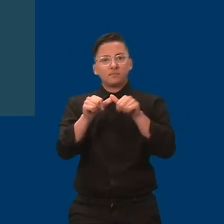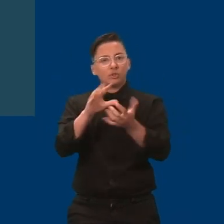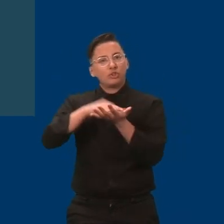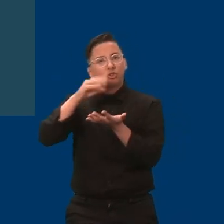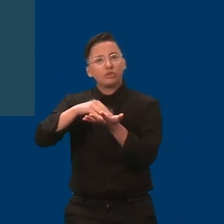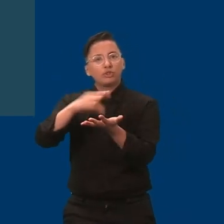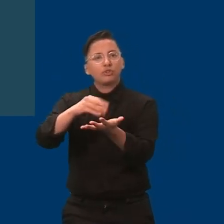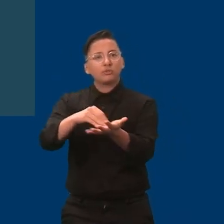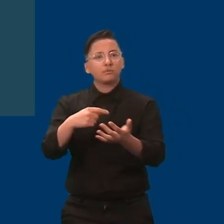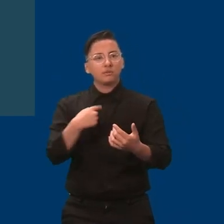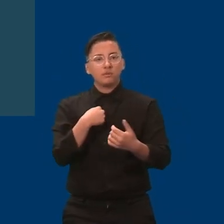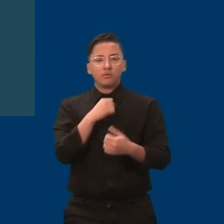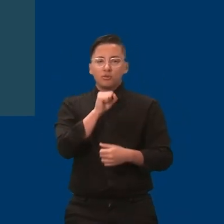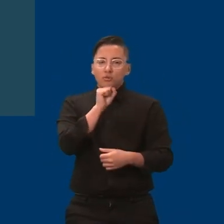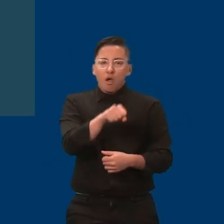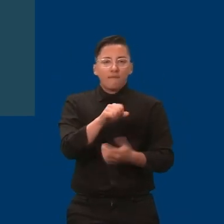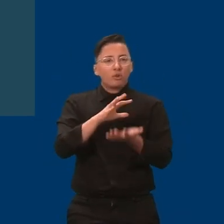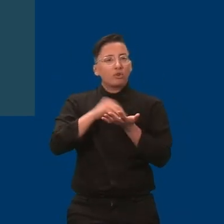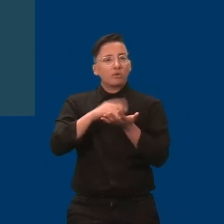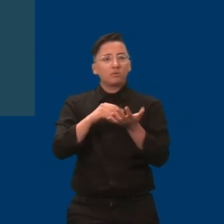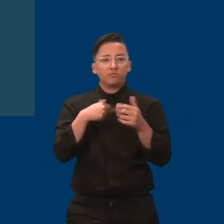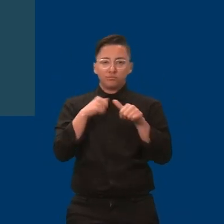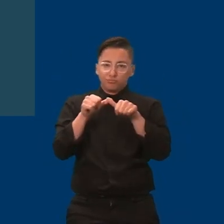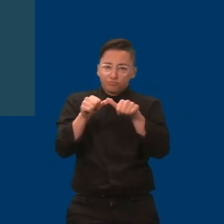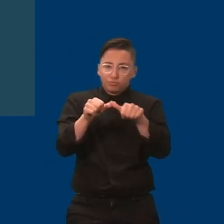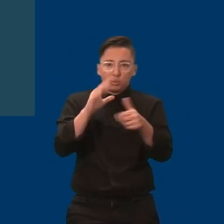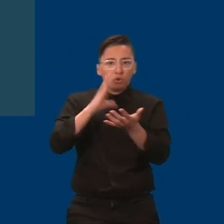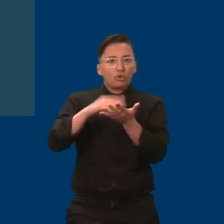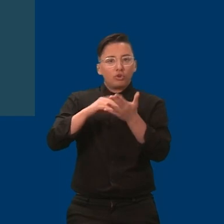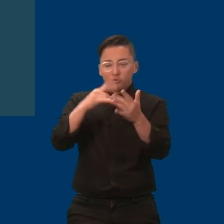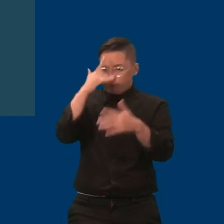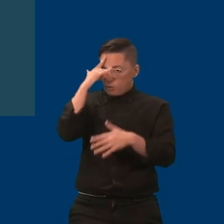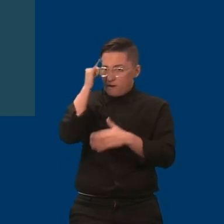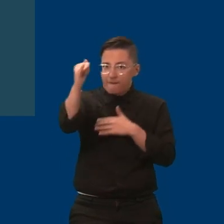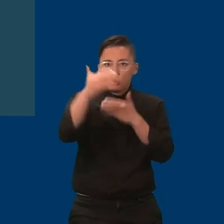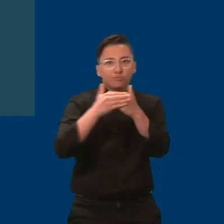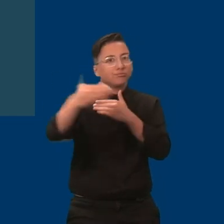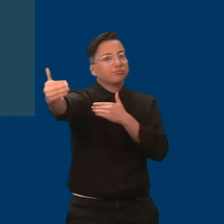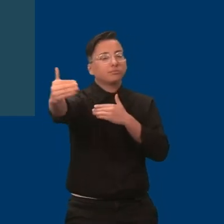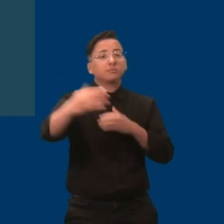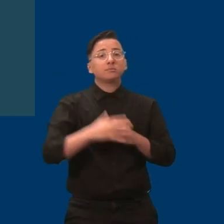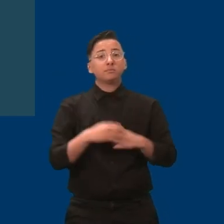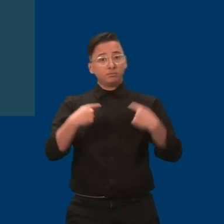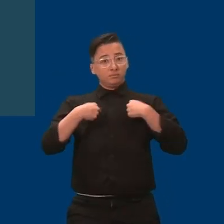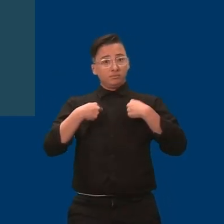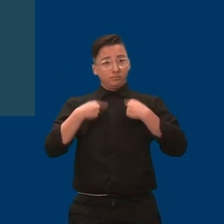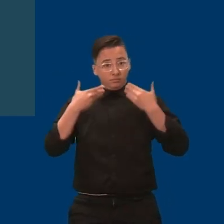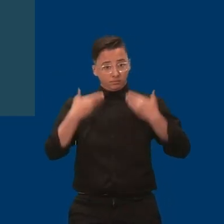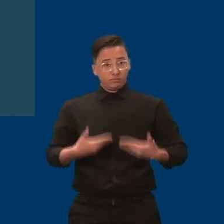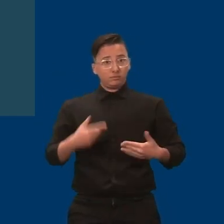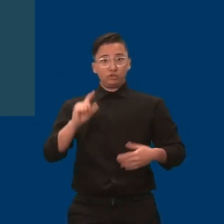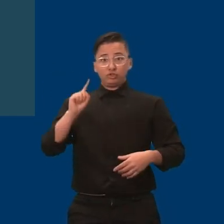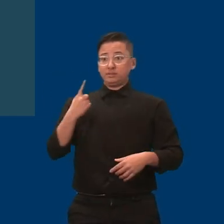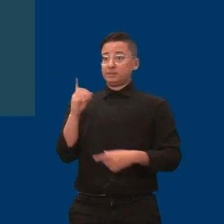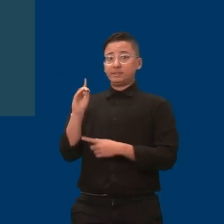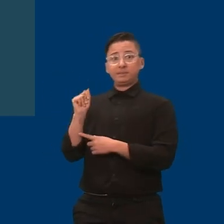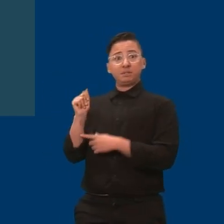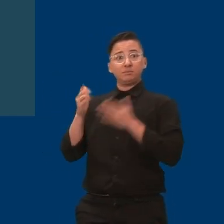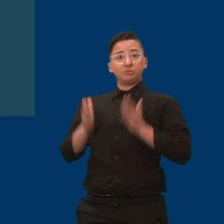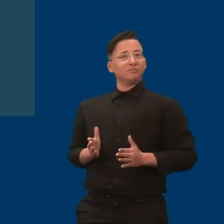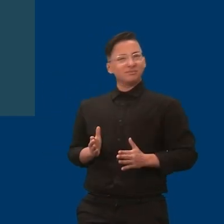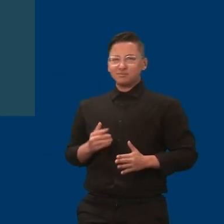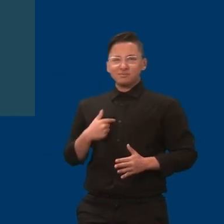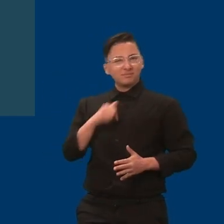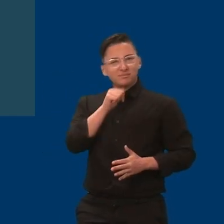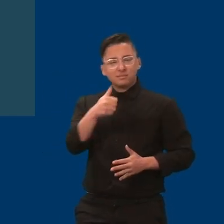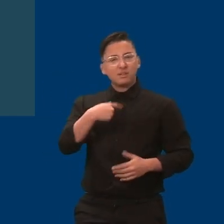I am more than a disability. I am a son, a brother, a nephew, a friend,